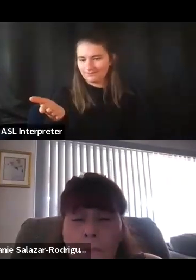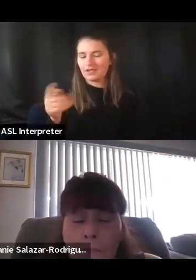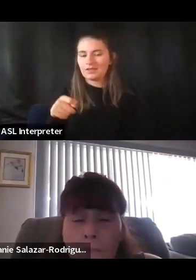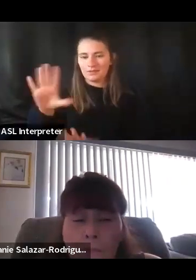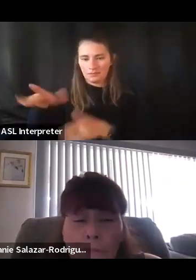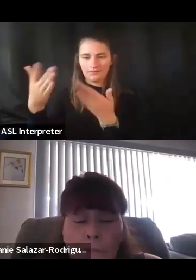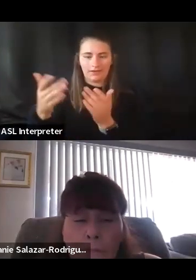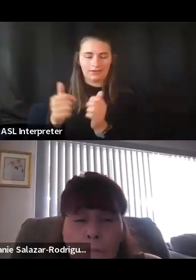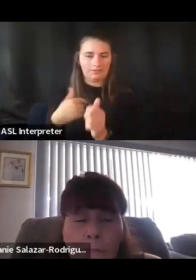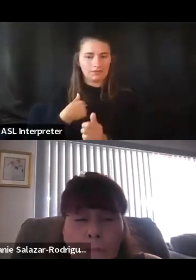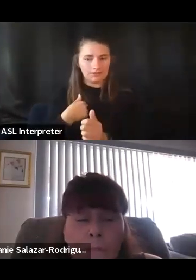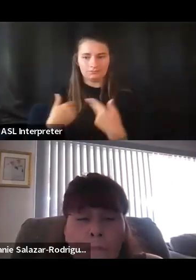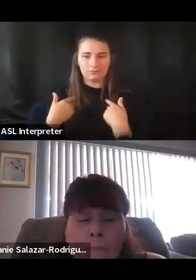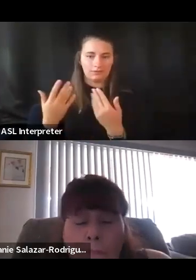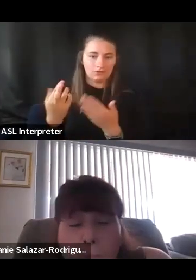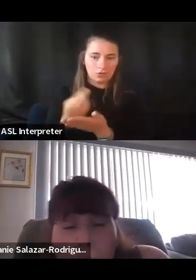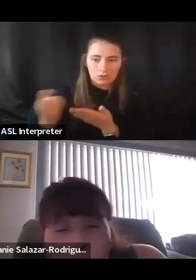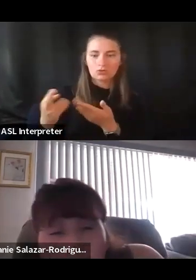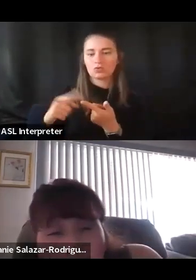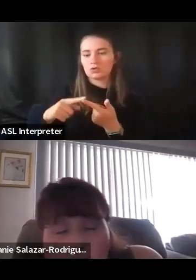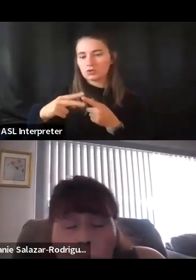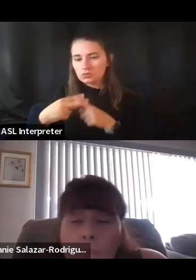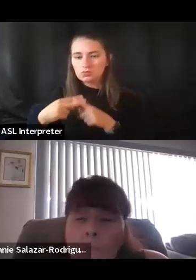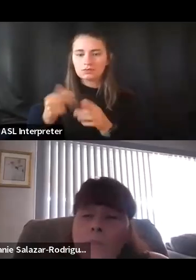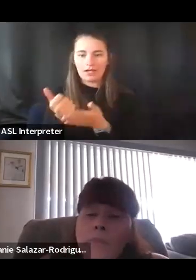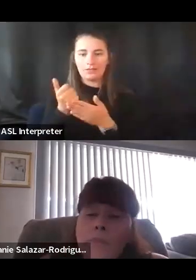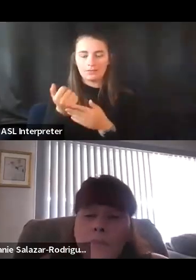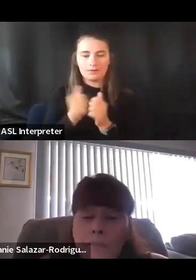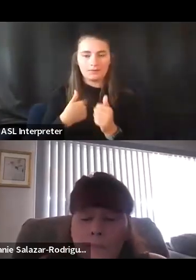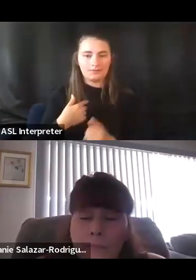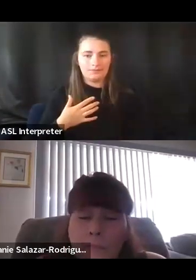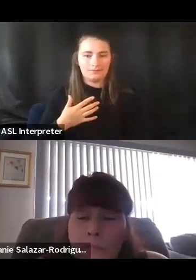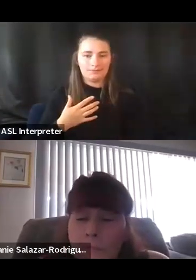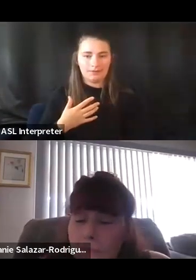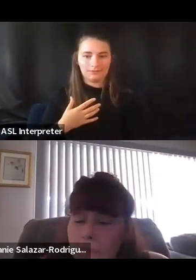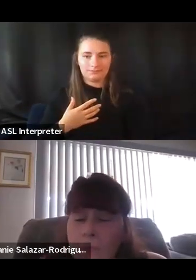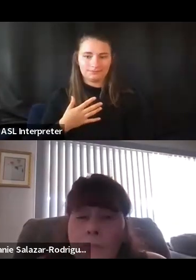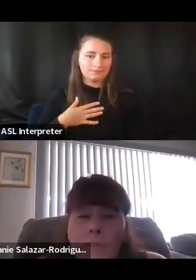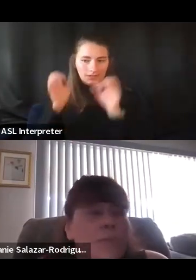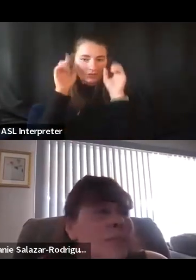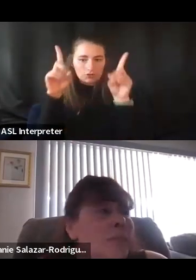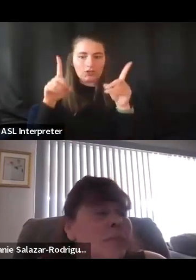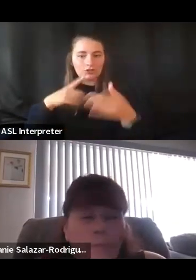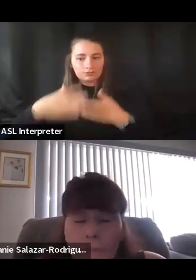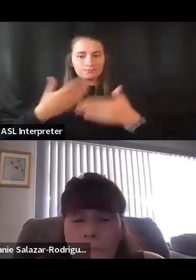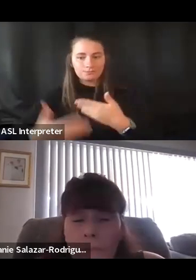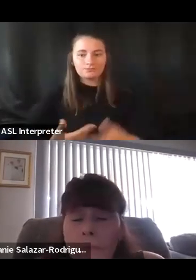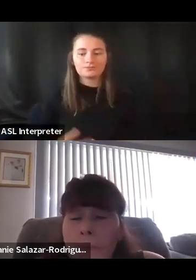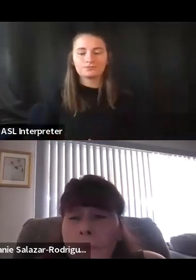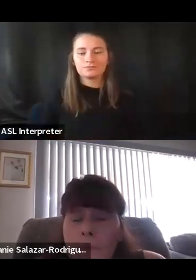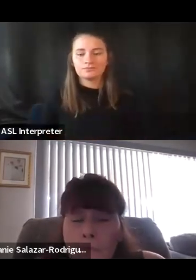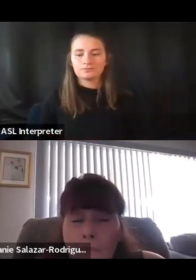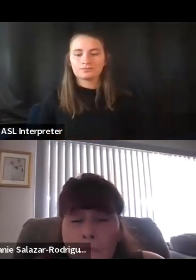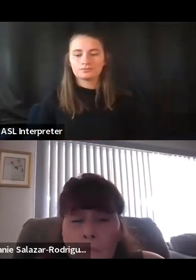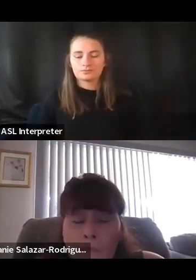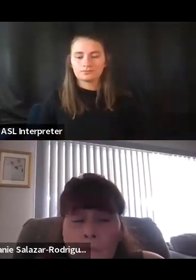me with the resources and tools that aided me in my educational endeavors. So ever